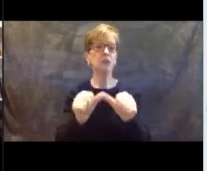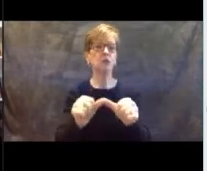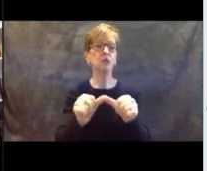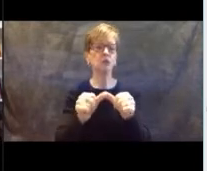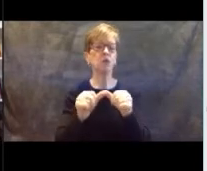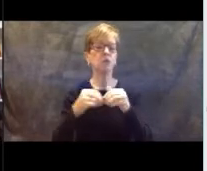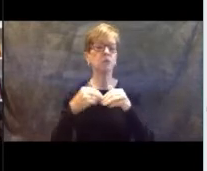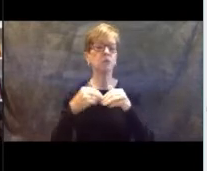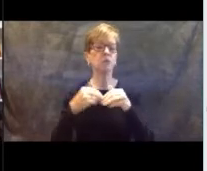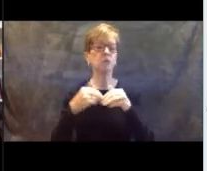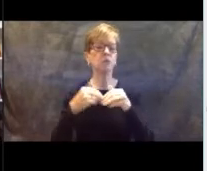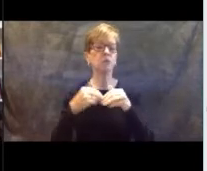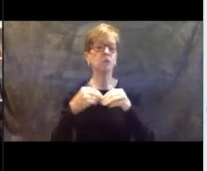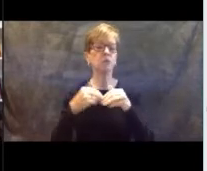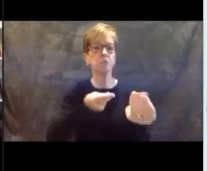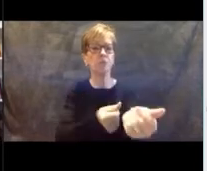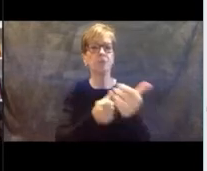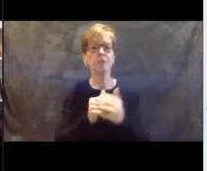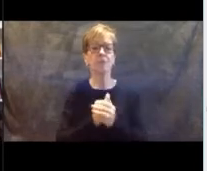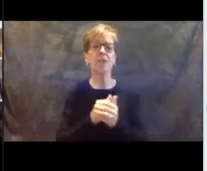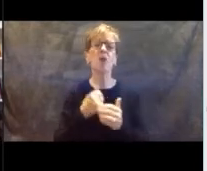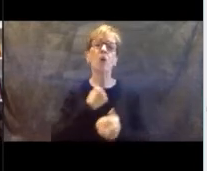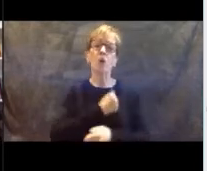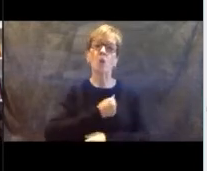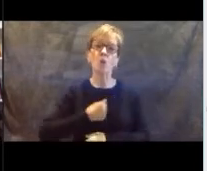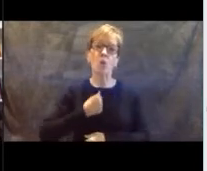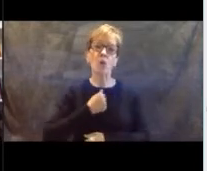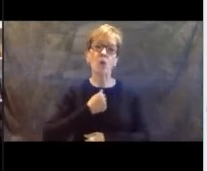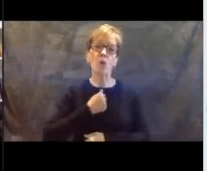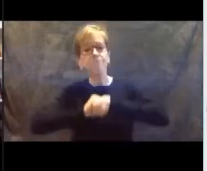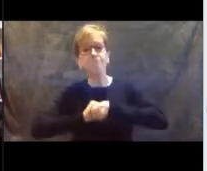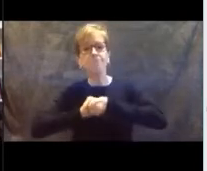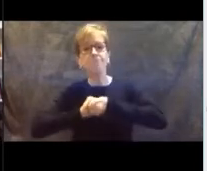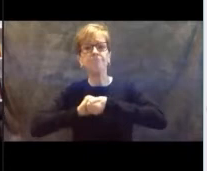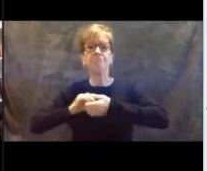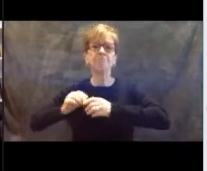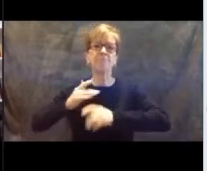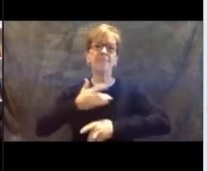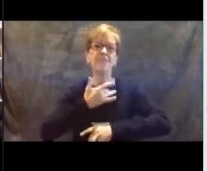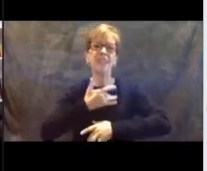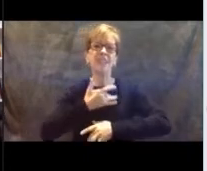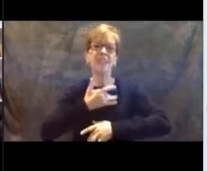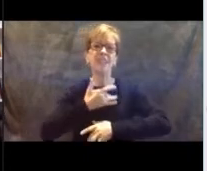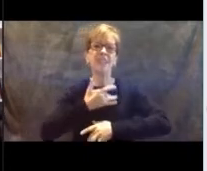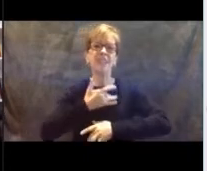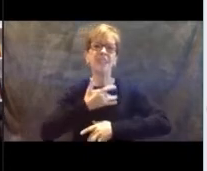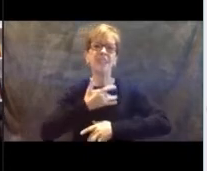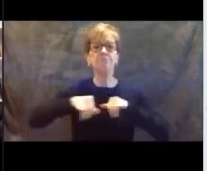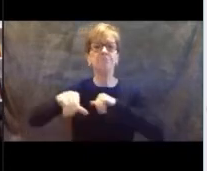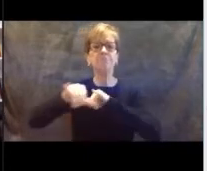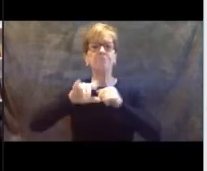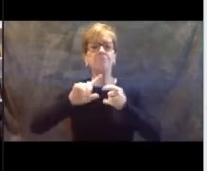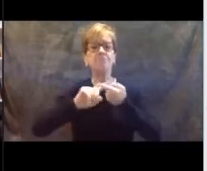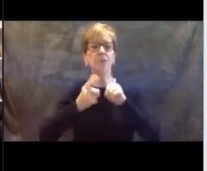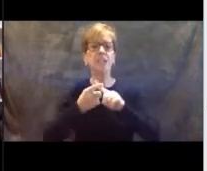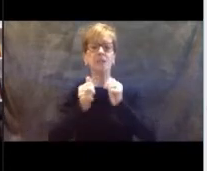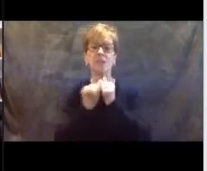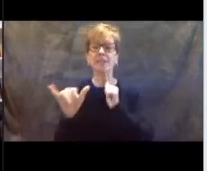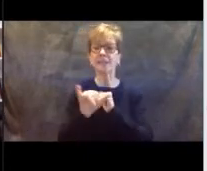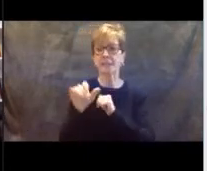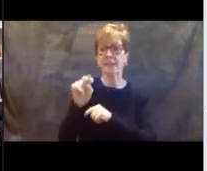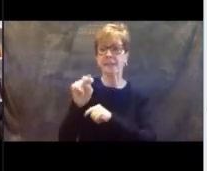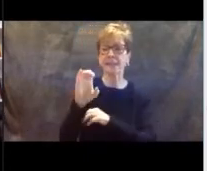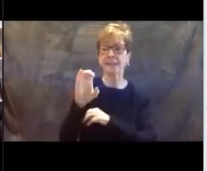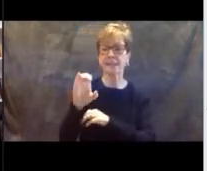regret that you won't have that communal feeling that comes with being in the same room with your fellow NBCTs and these distinguished speakers.